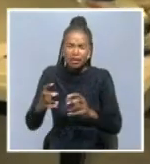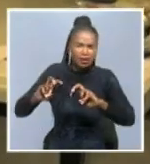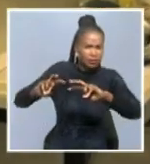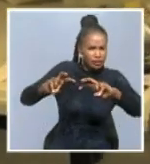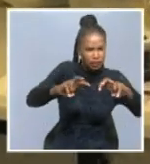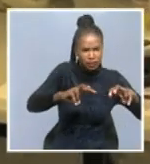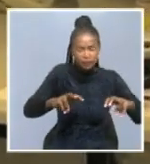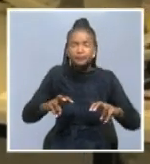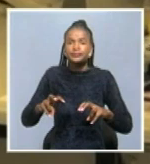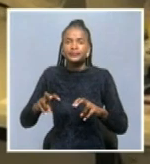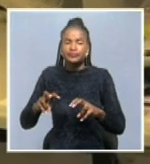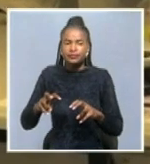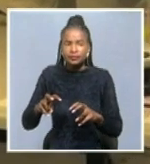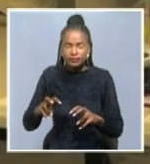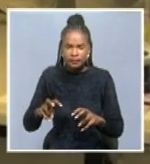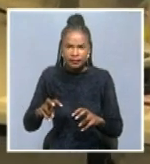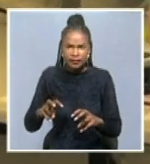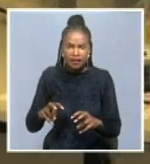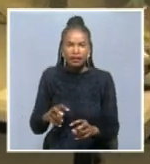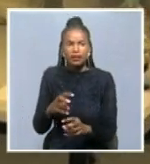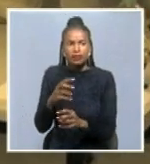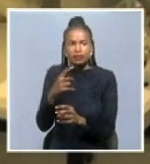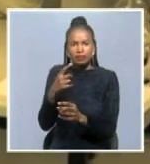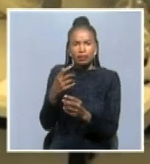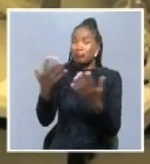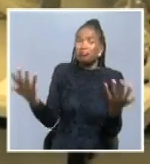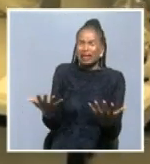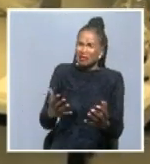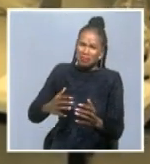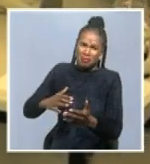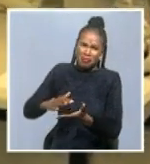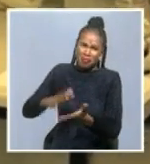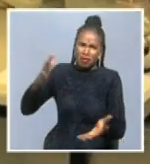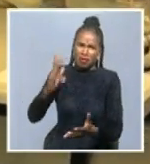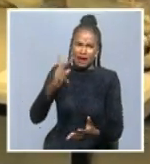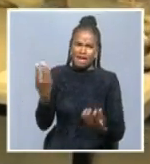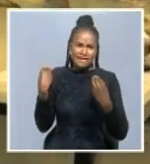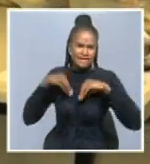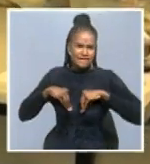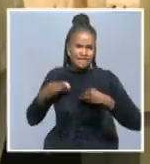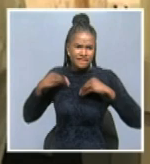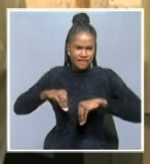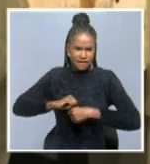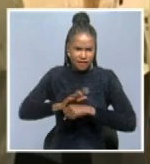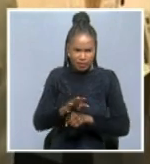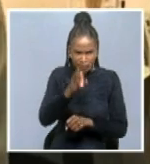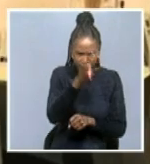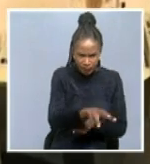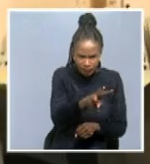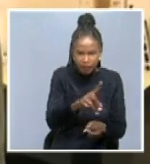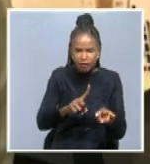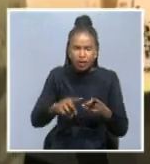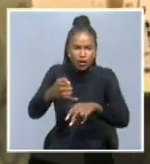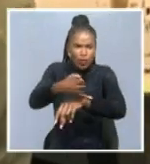infection within the Welfers Bay and also looking at the